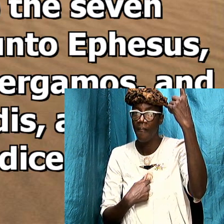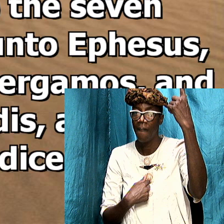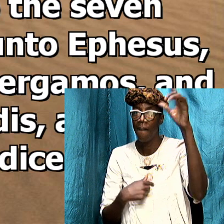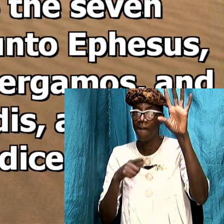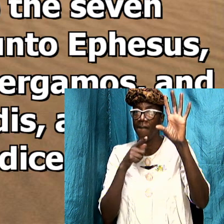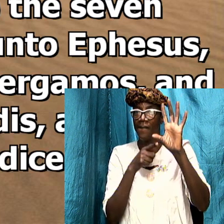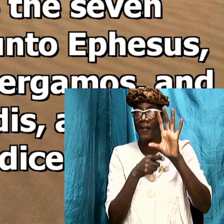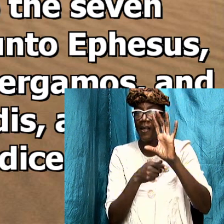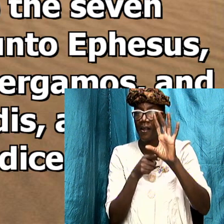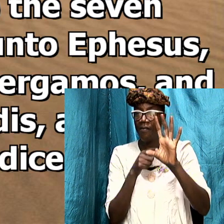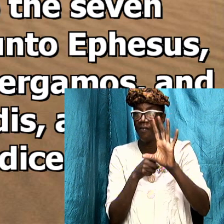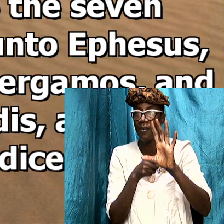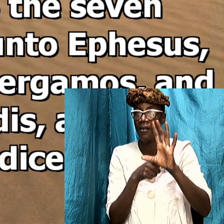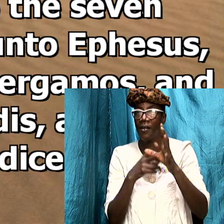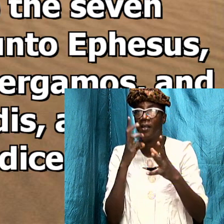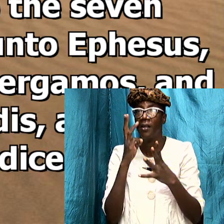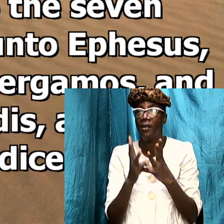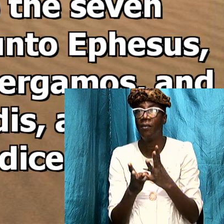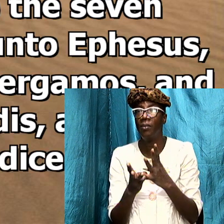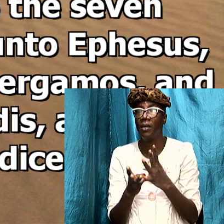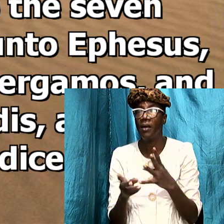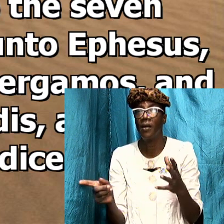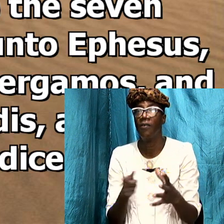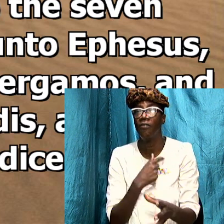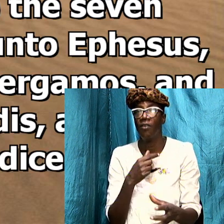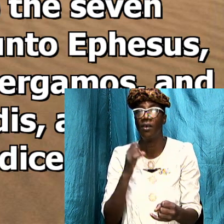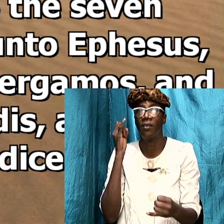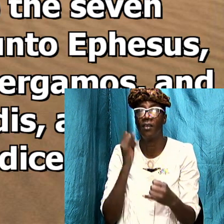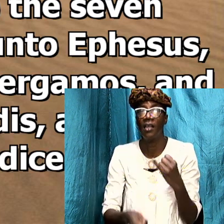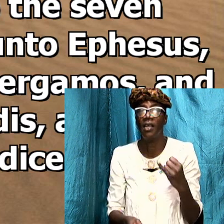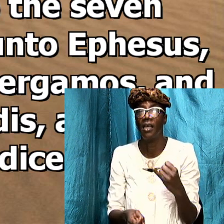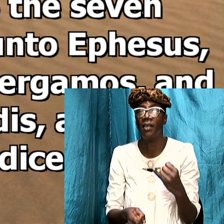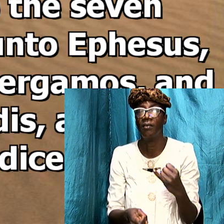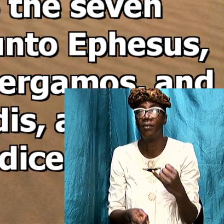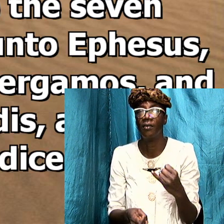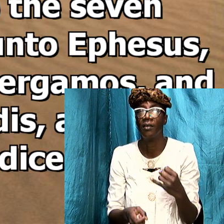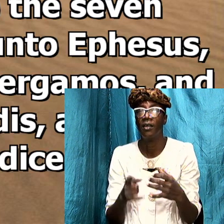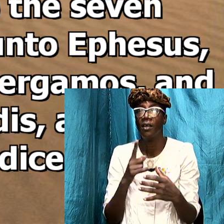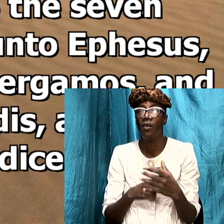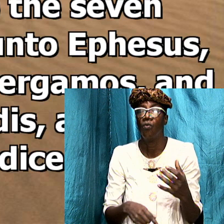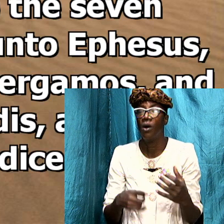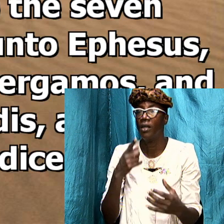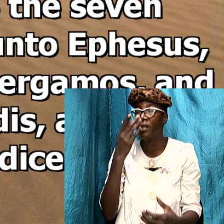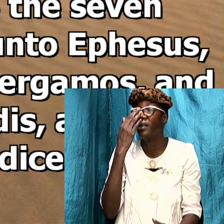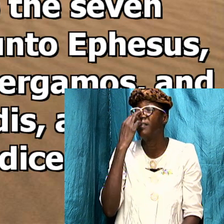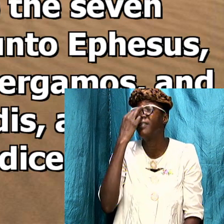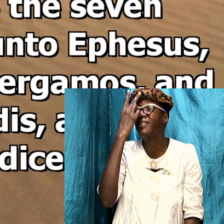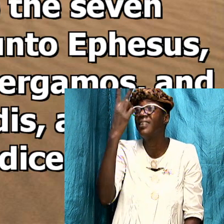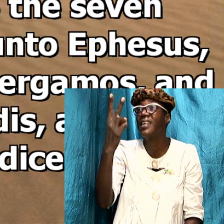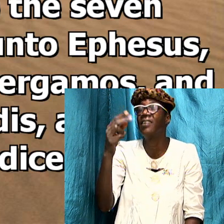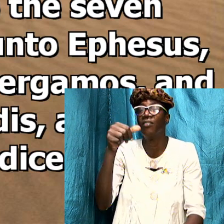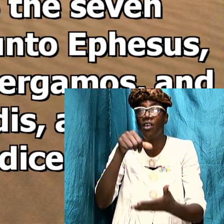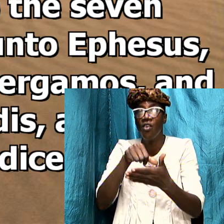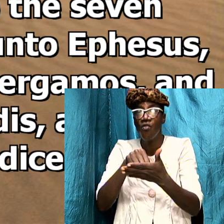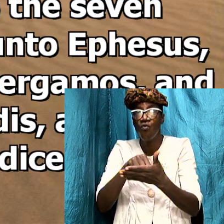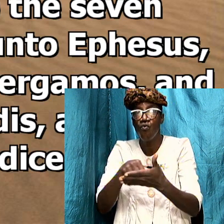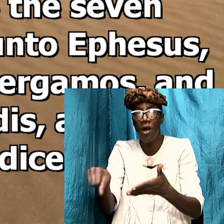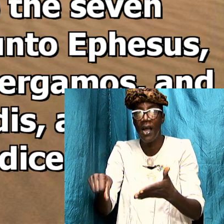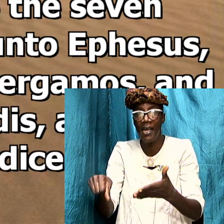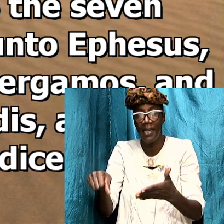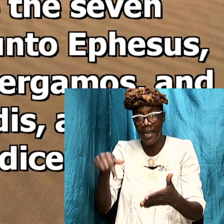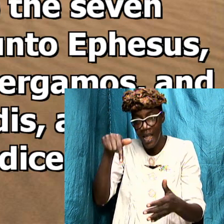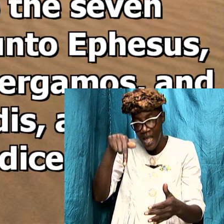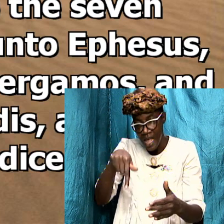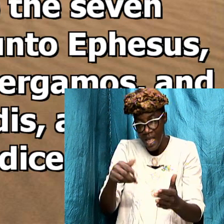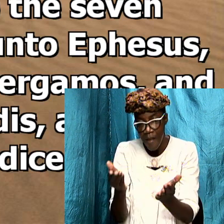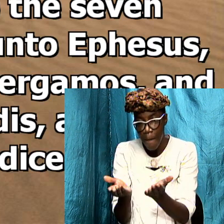alpha and omega the first and the last and what thou seest write in